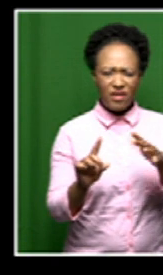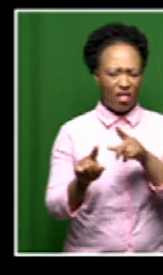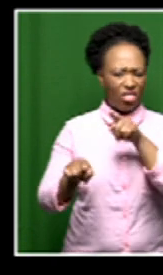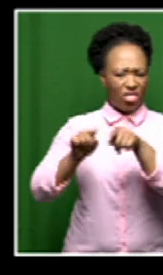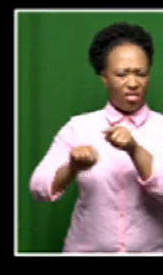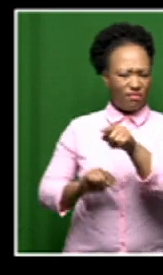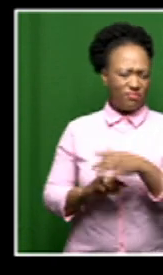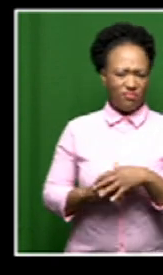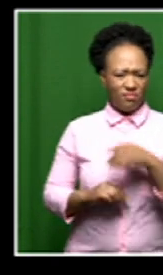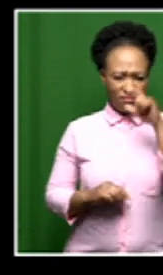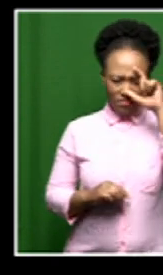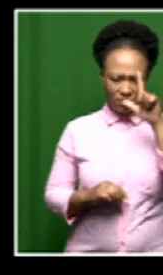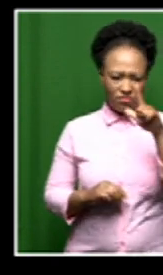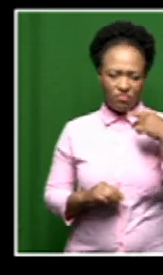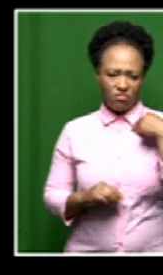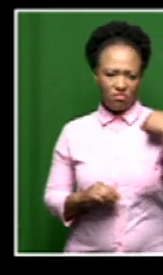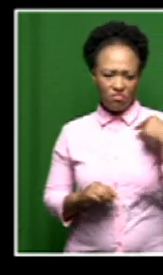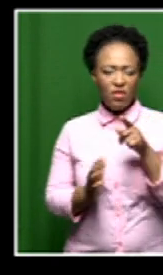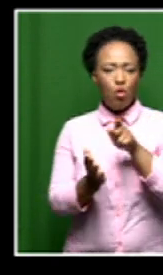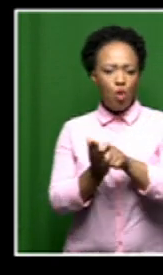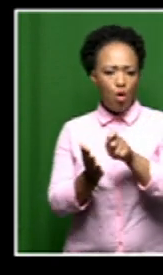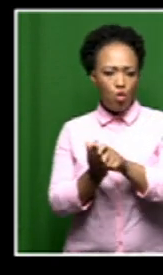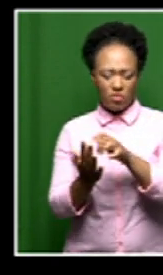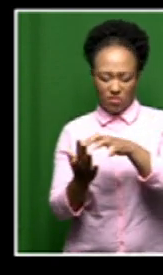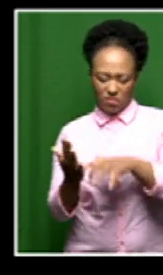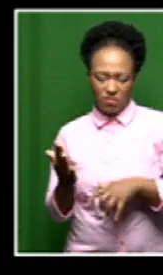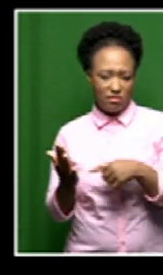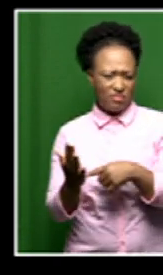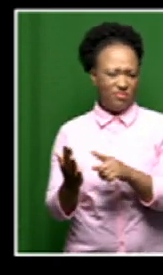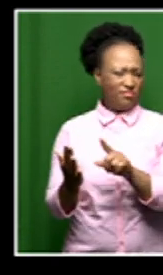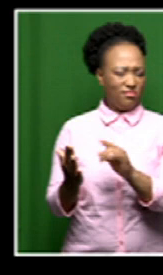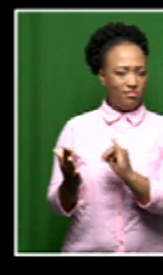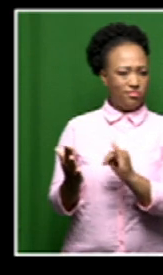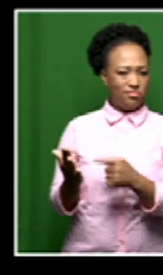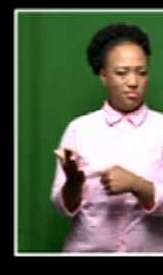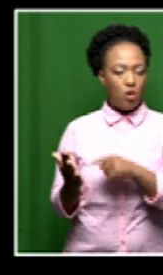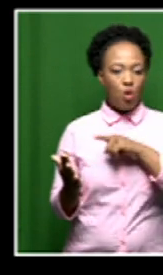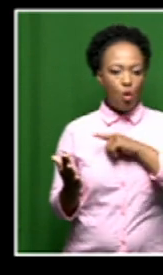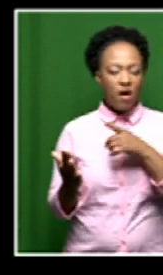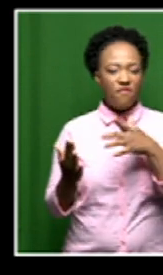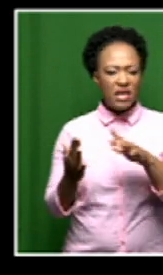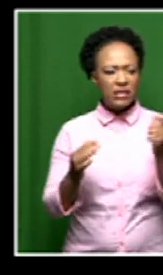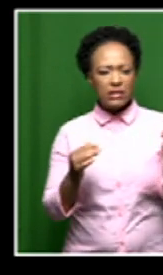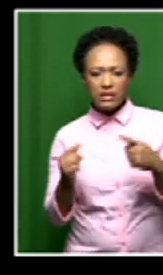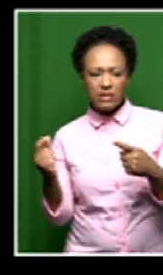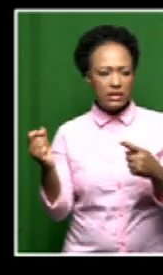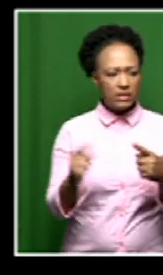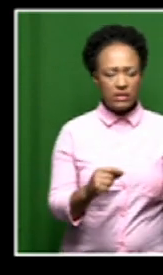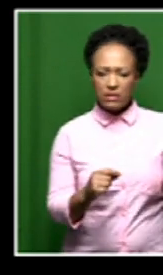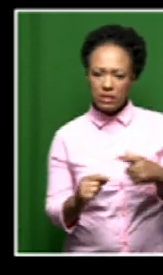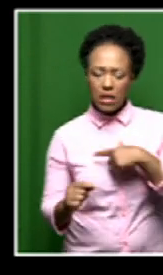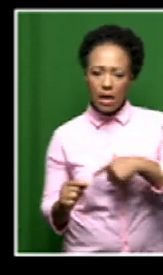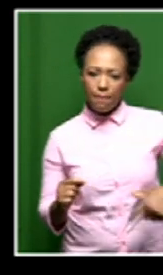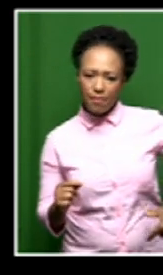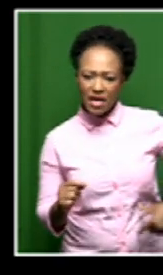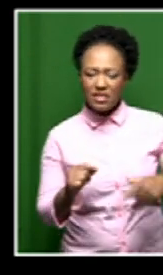Sisulu for that opinion piece that she wrote of which there has been of course a to and fro with not just the presidency